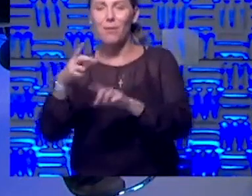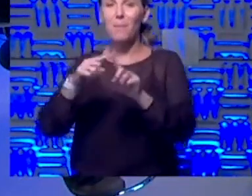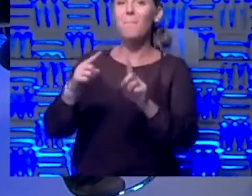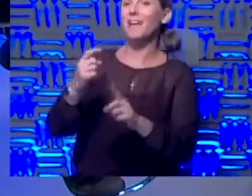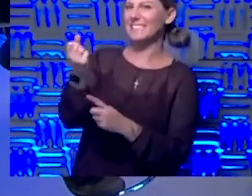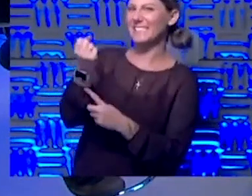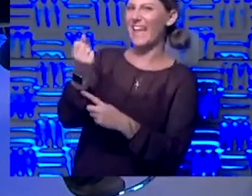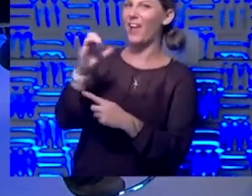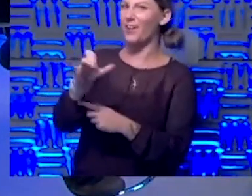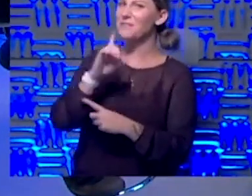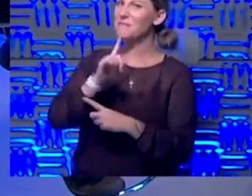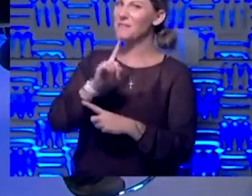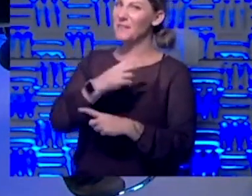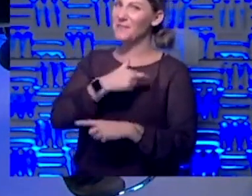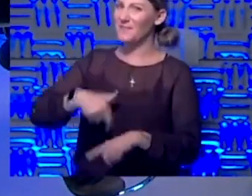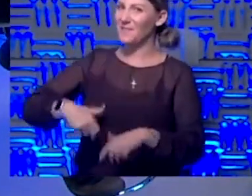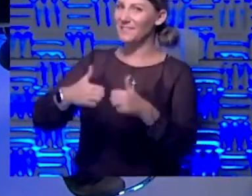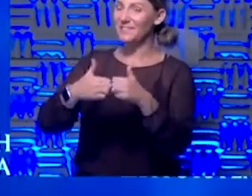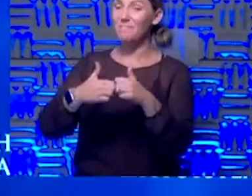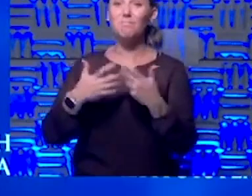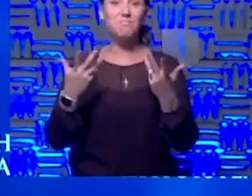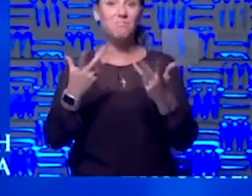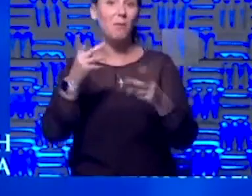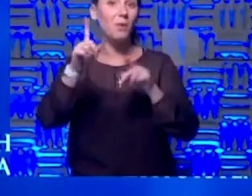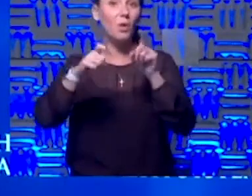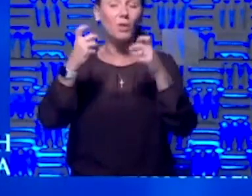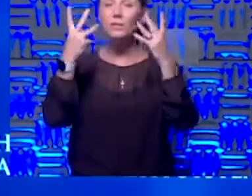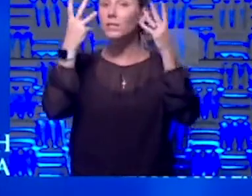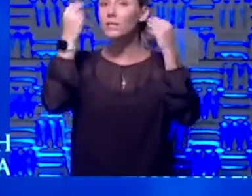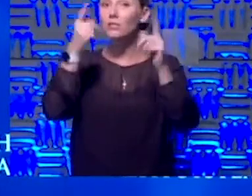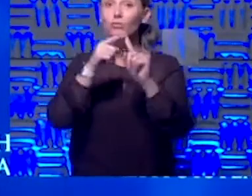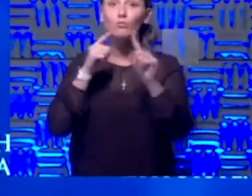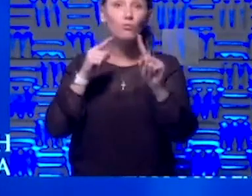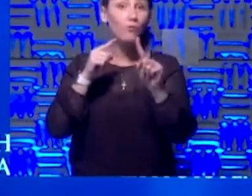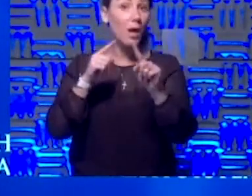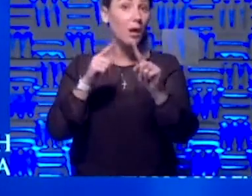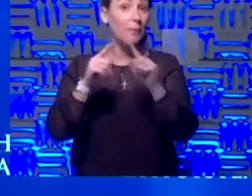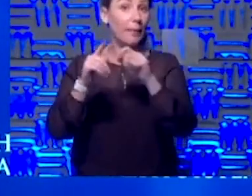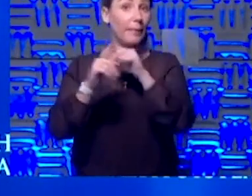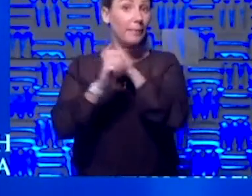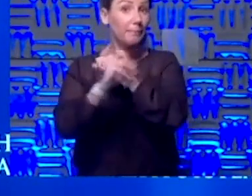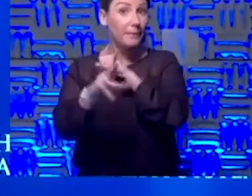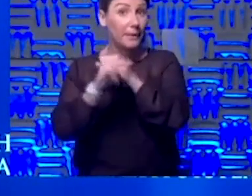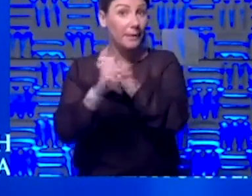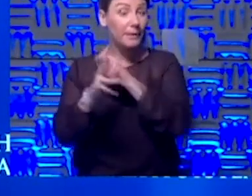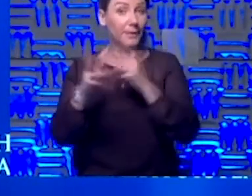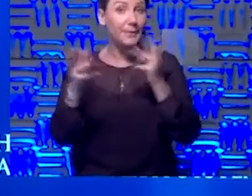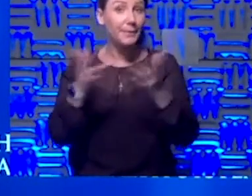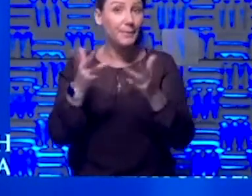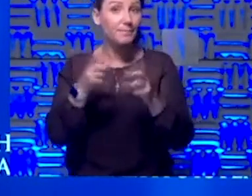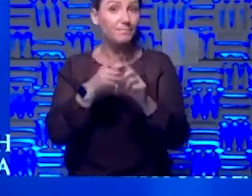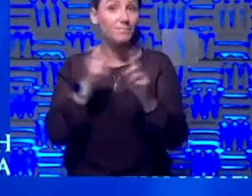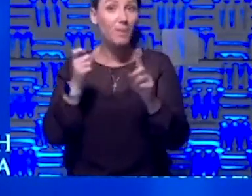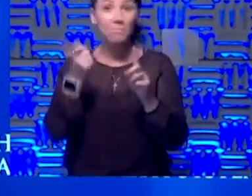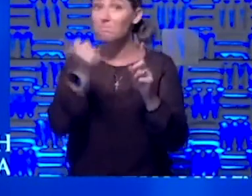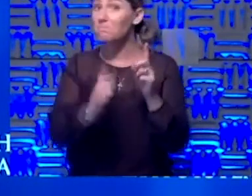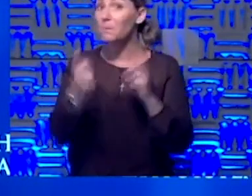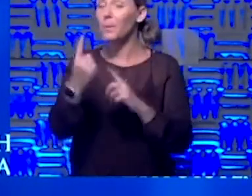going there. All right. Well, I bet there may be some questions out there from media. Jill, what are we hearing this morning from our media colleagues?